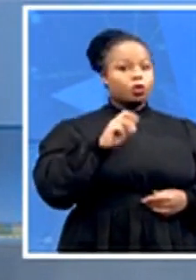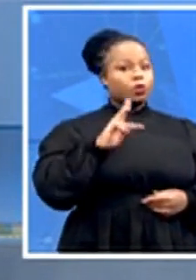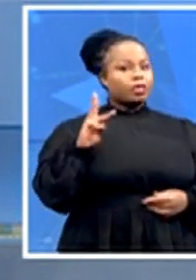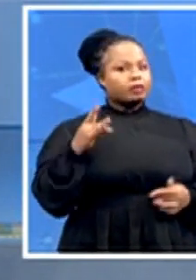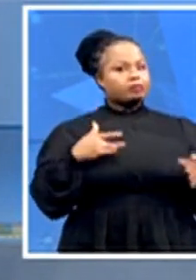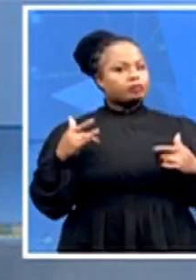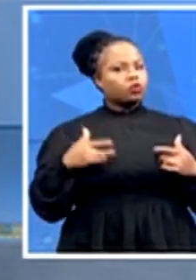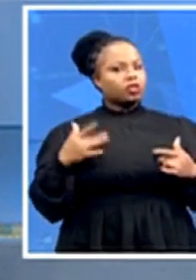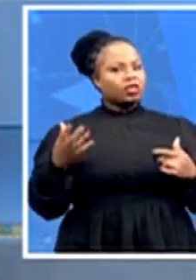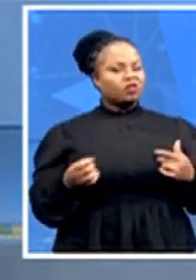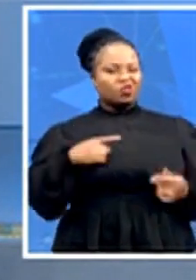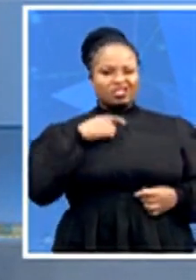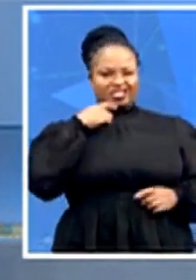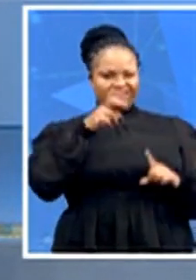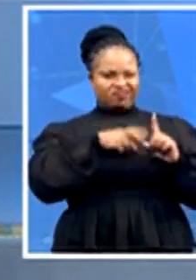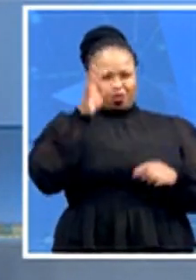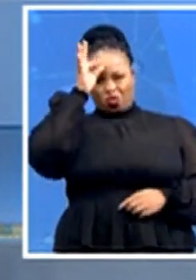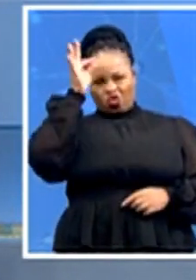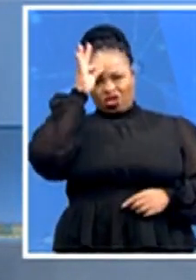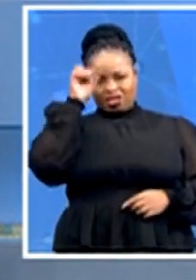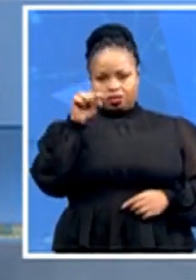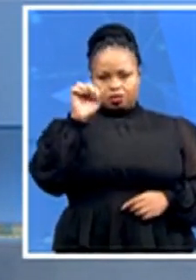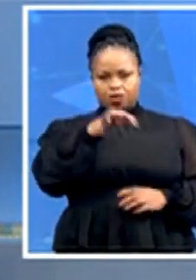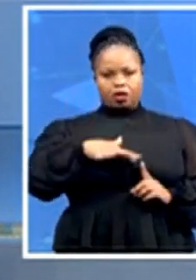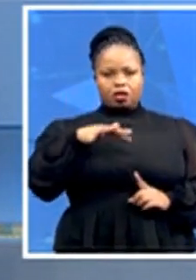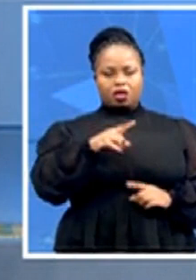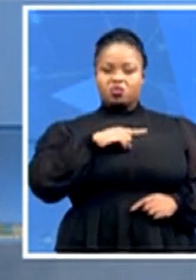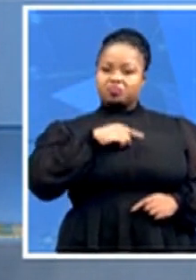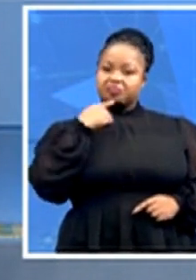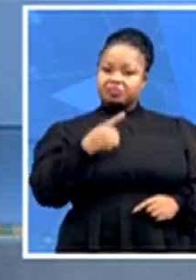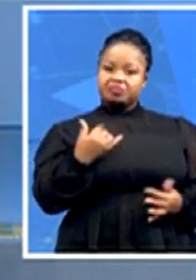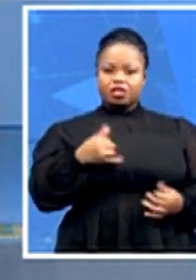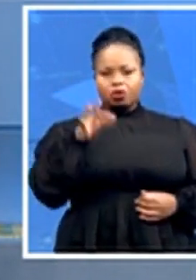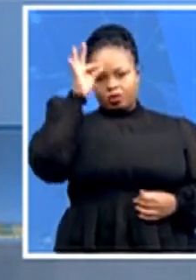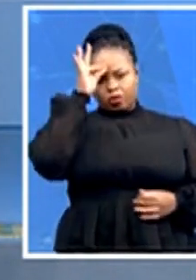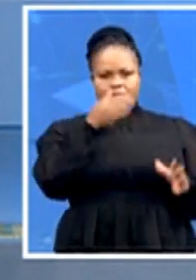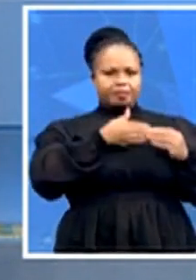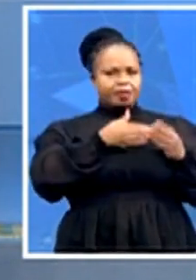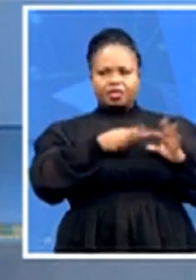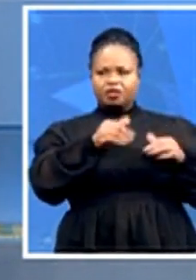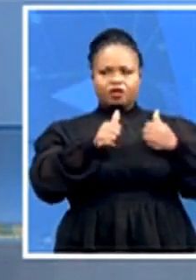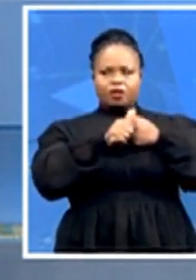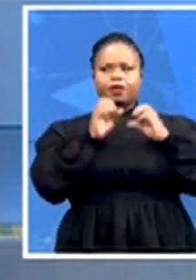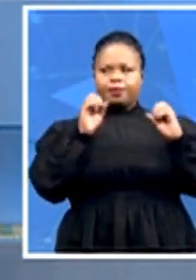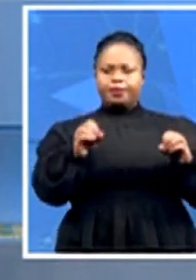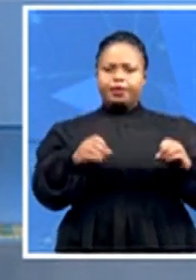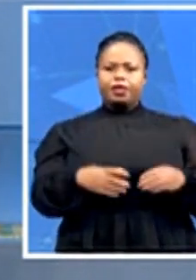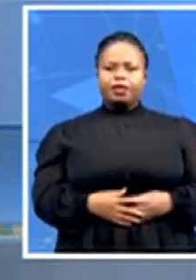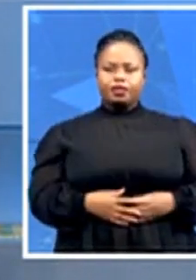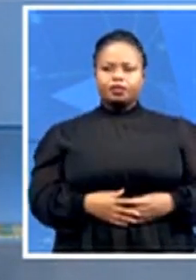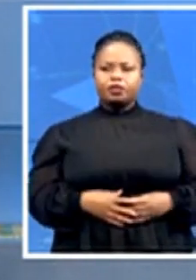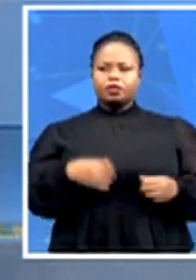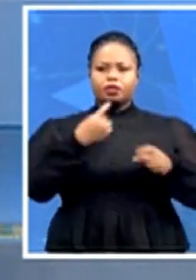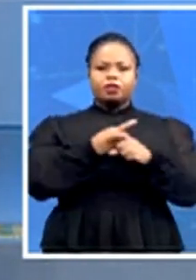police in their area. They claim that police members don't follow proper protocols when arresting alleged criminals. This